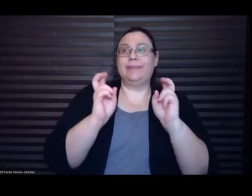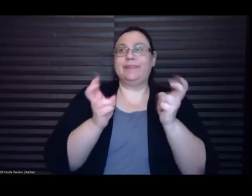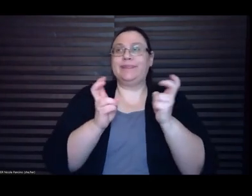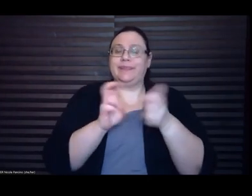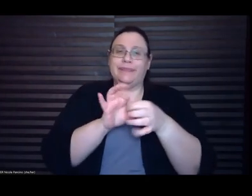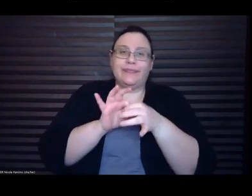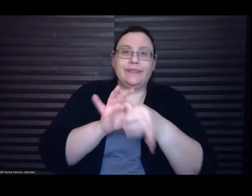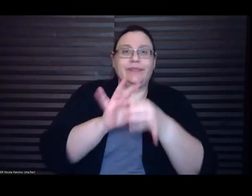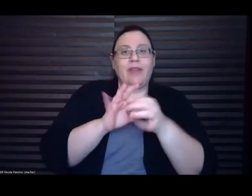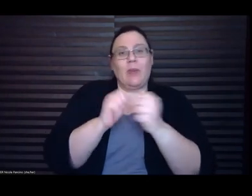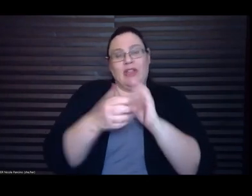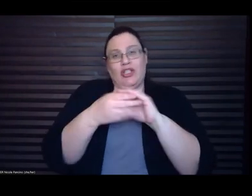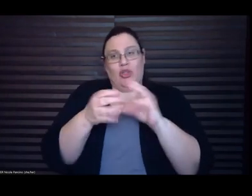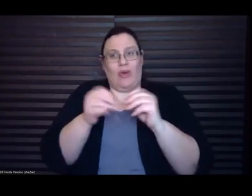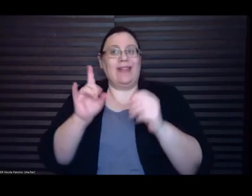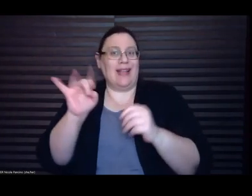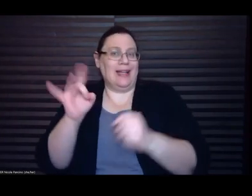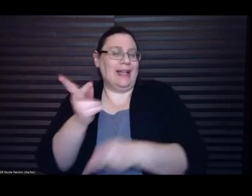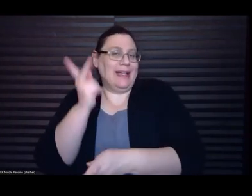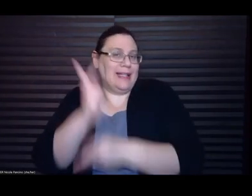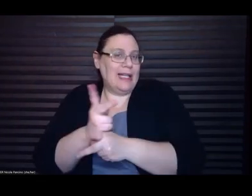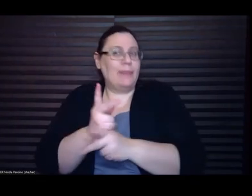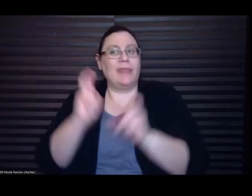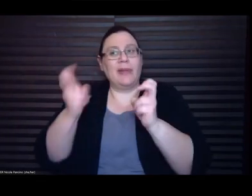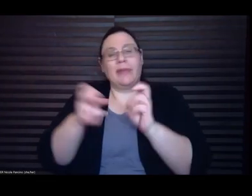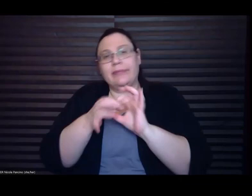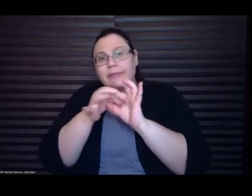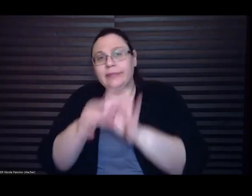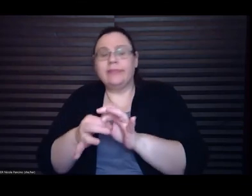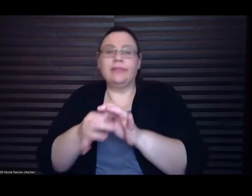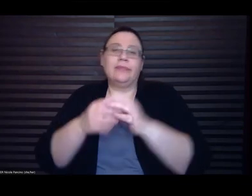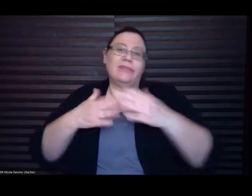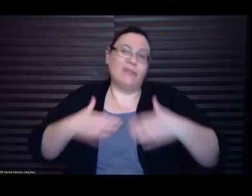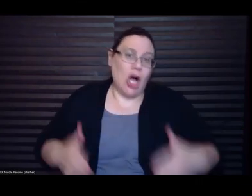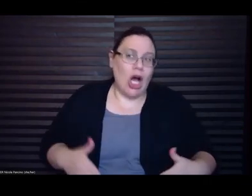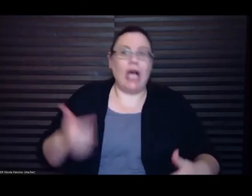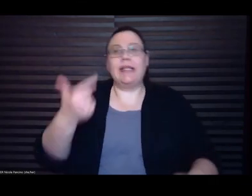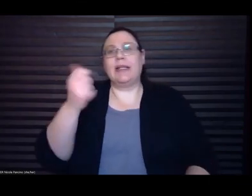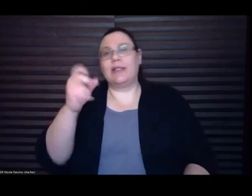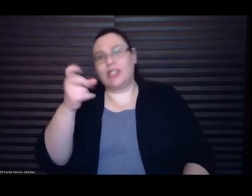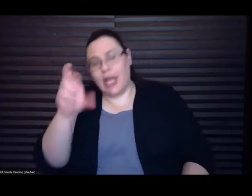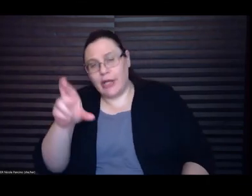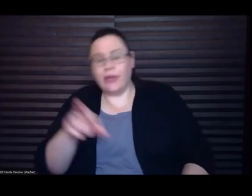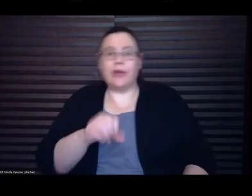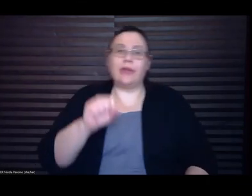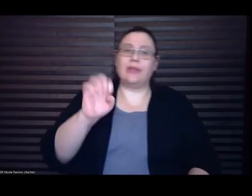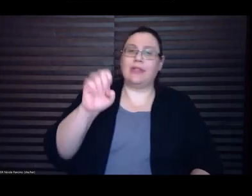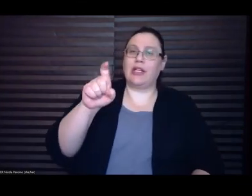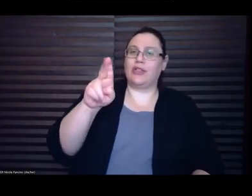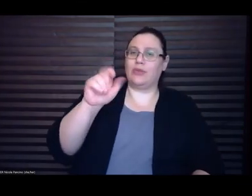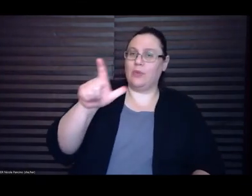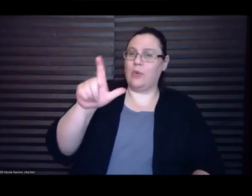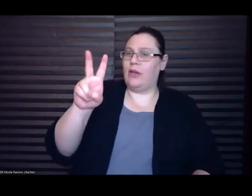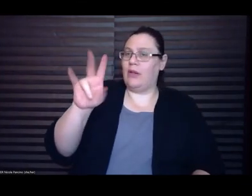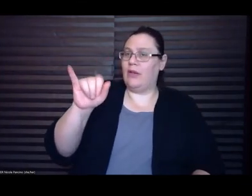bodies and gender and sexual violence and all these things. And so, yeah, so I just sort of, like,